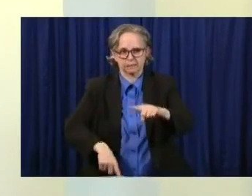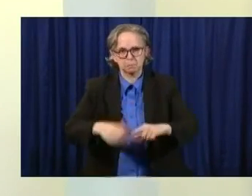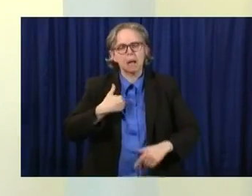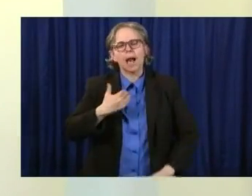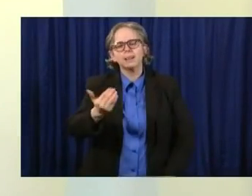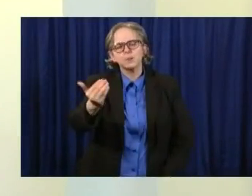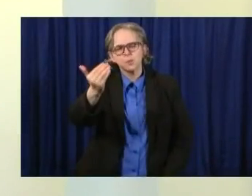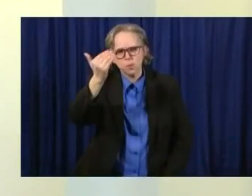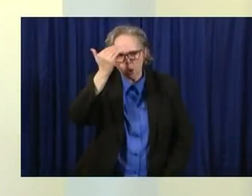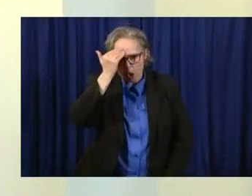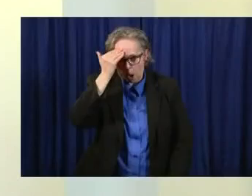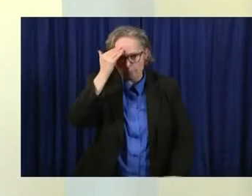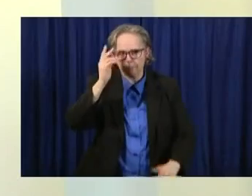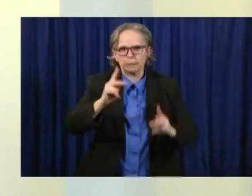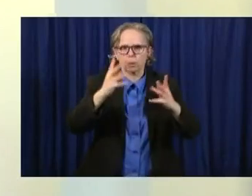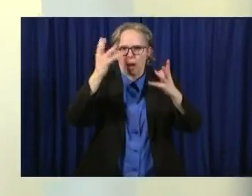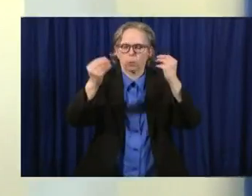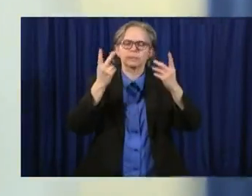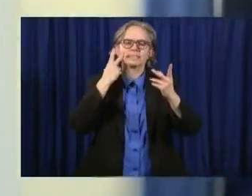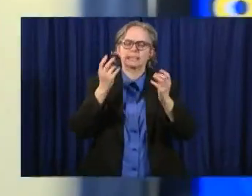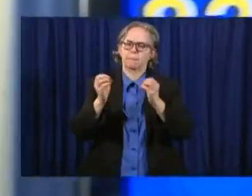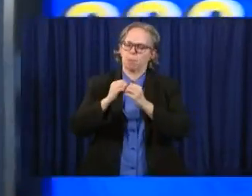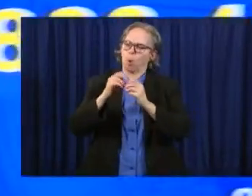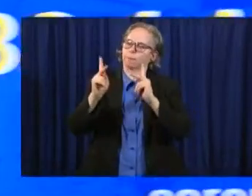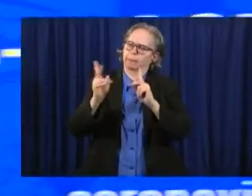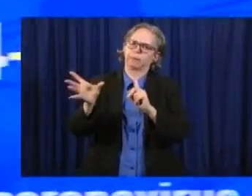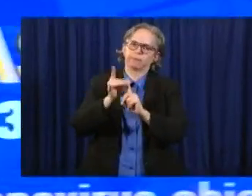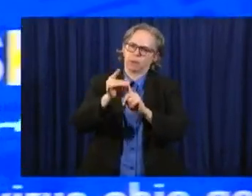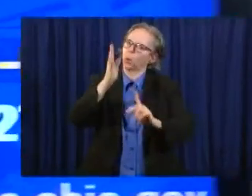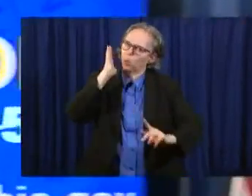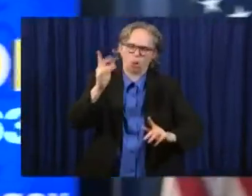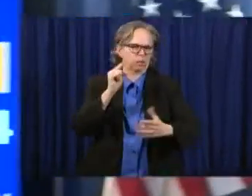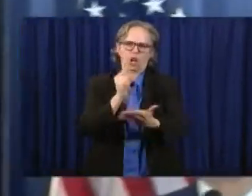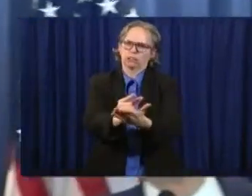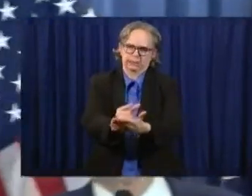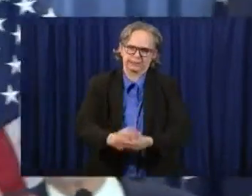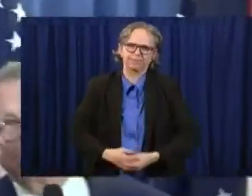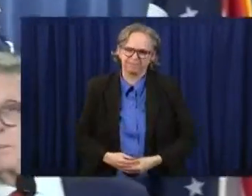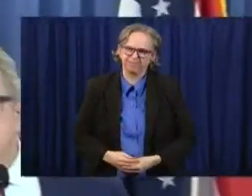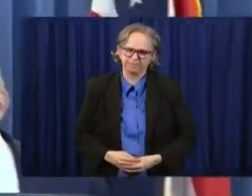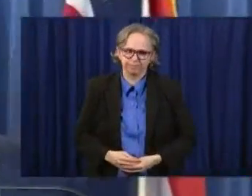more. We will definitely see more spread. For your support.